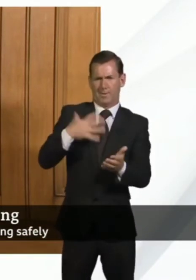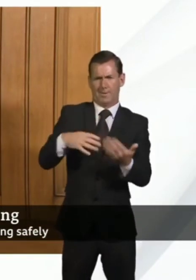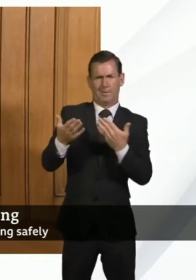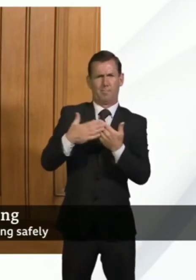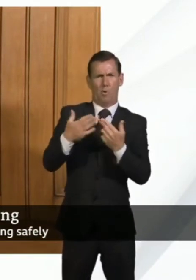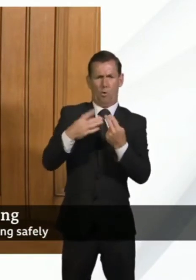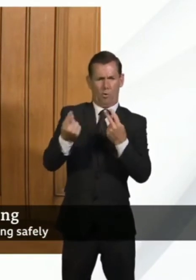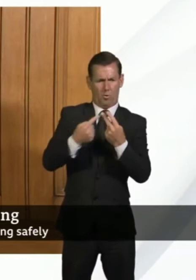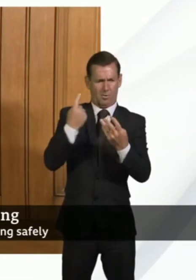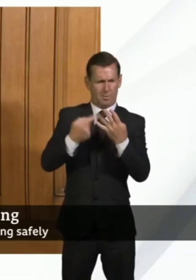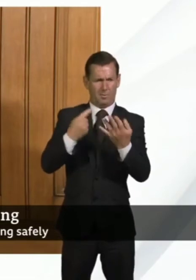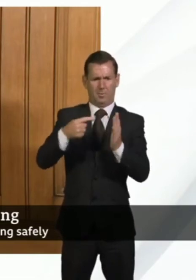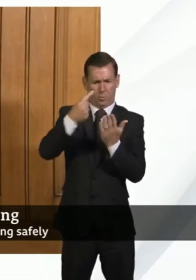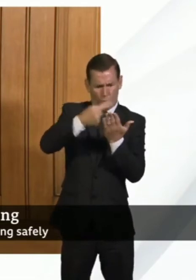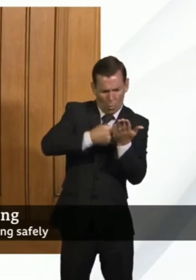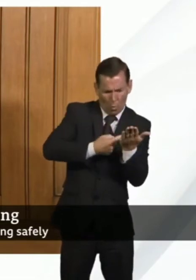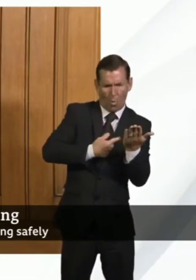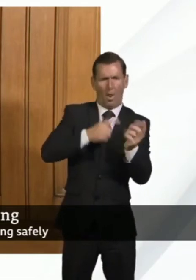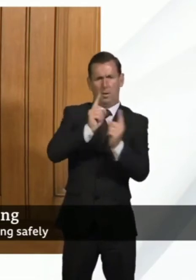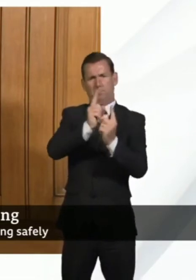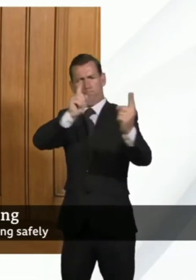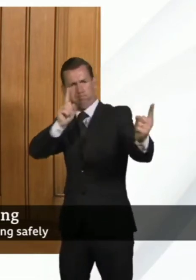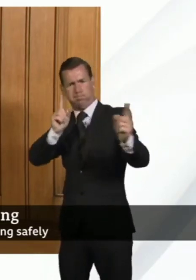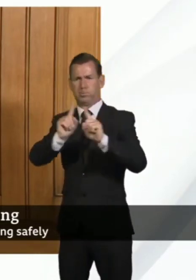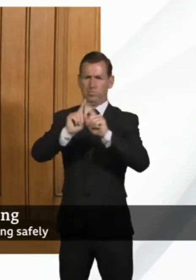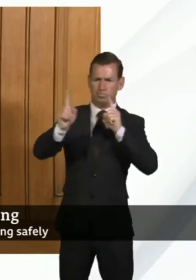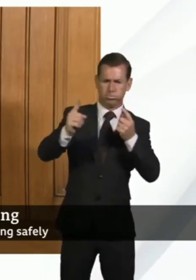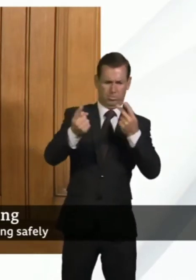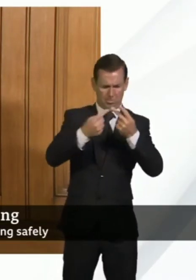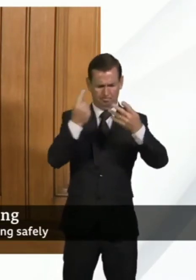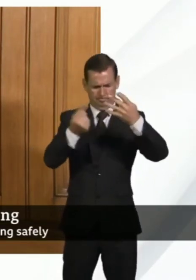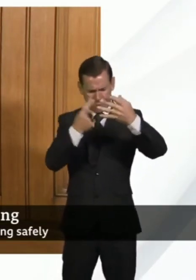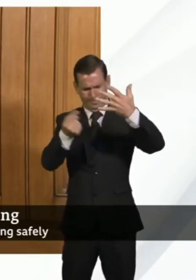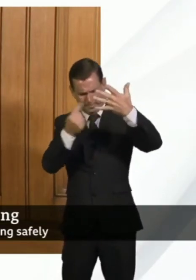combined with other social distancing measures. But over time,